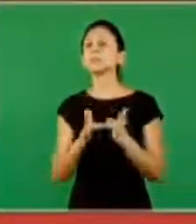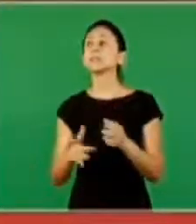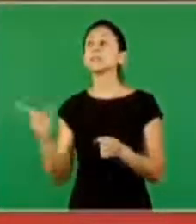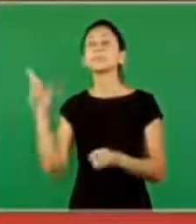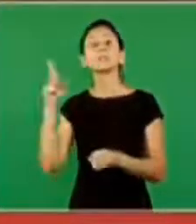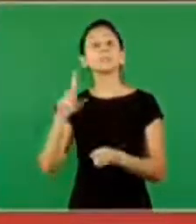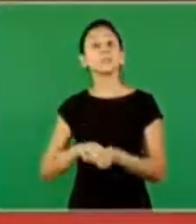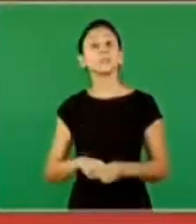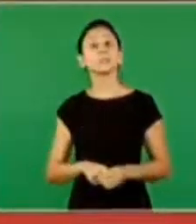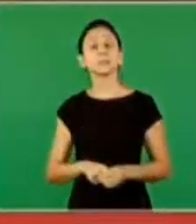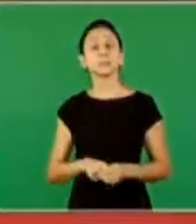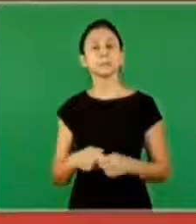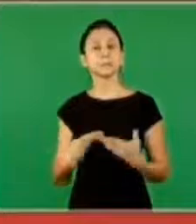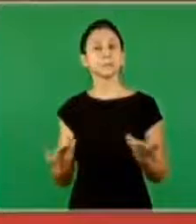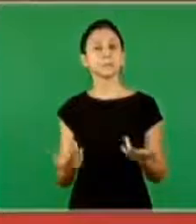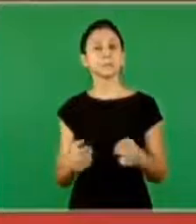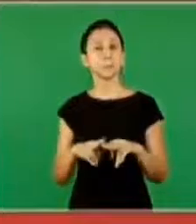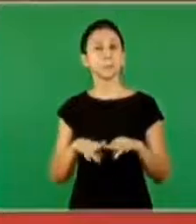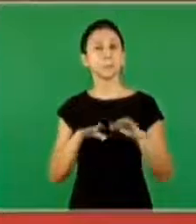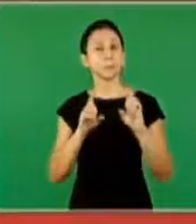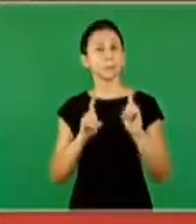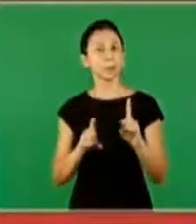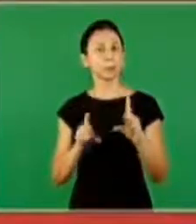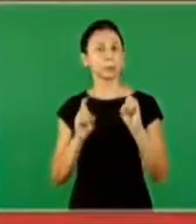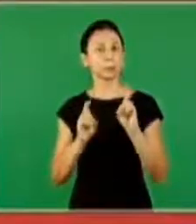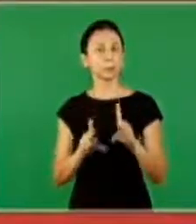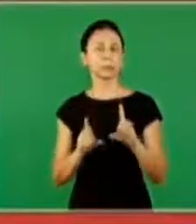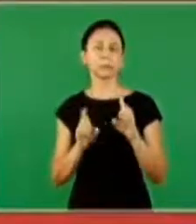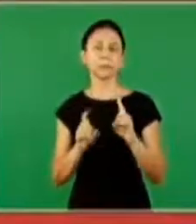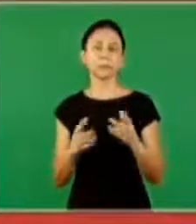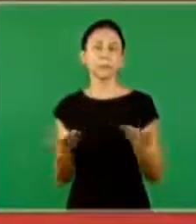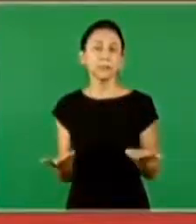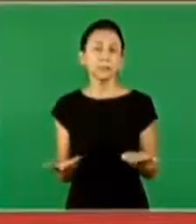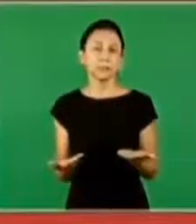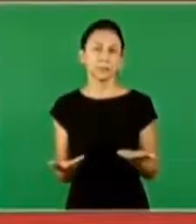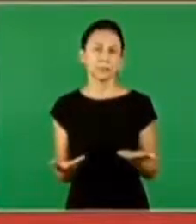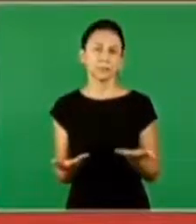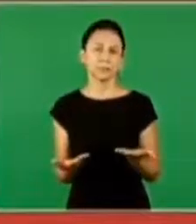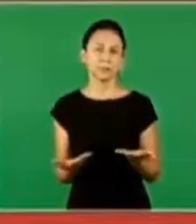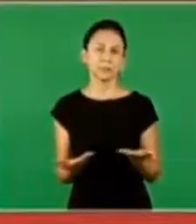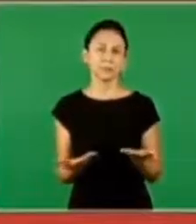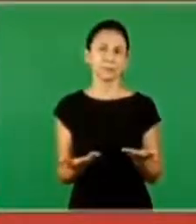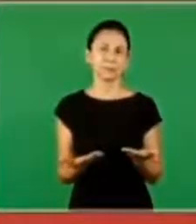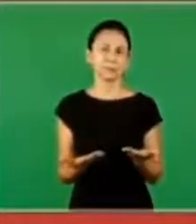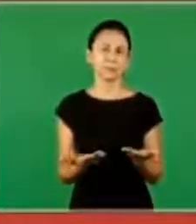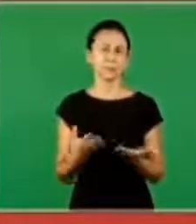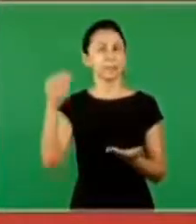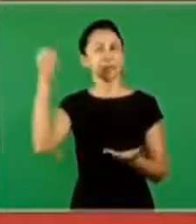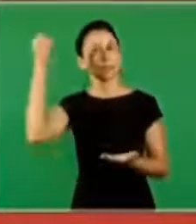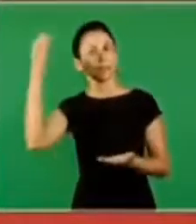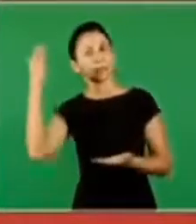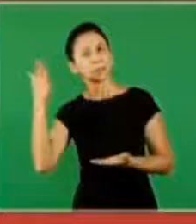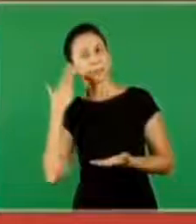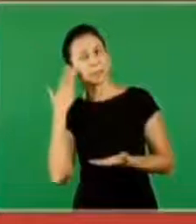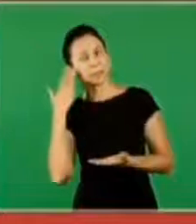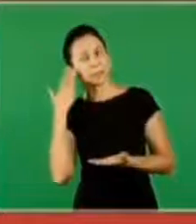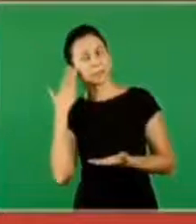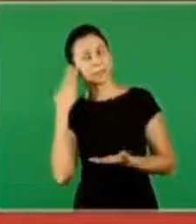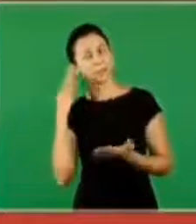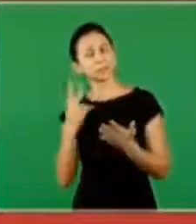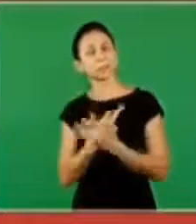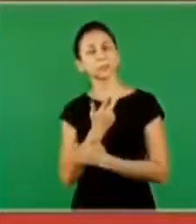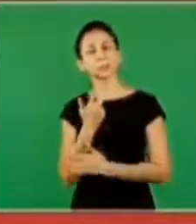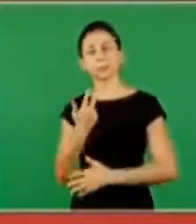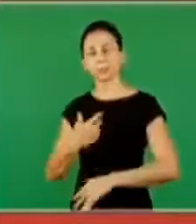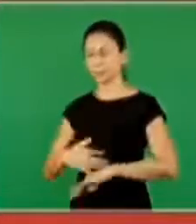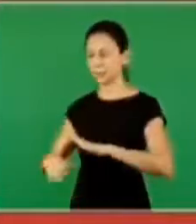is coming because of the doctrine because the doctrine the revealed doctrine when it's revealed what does it do